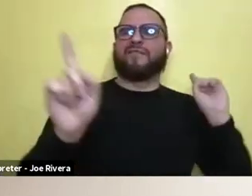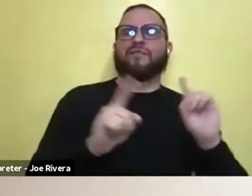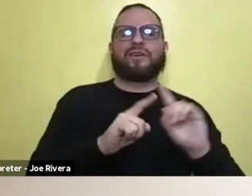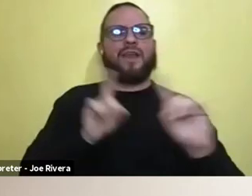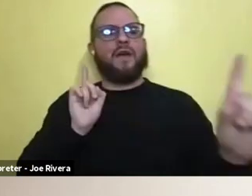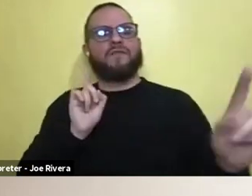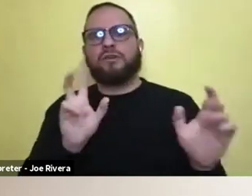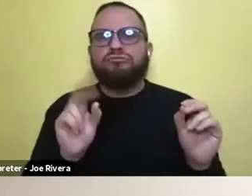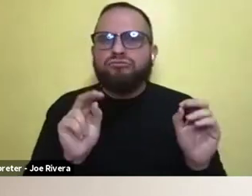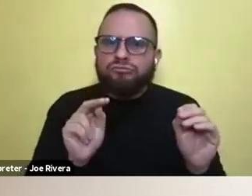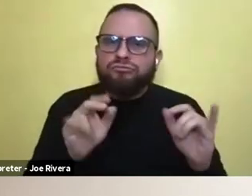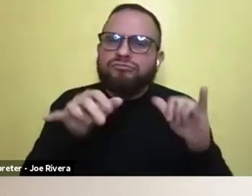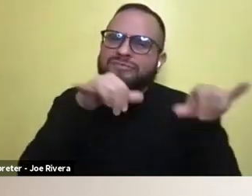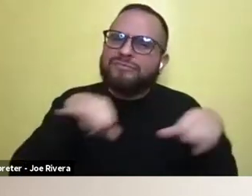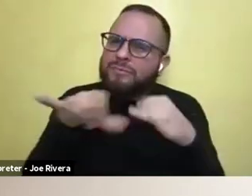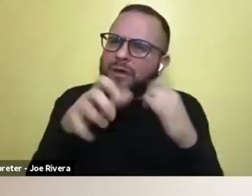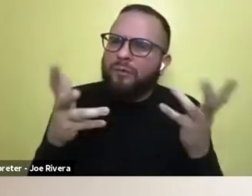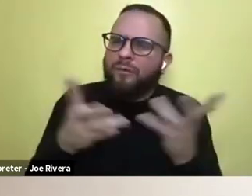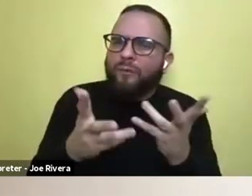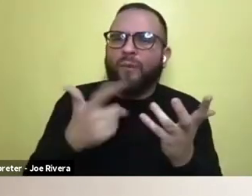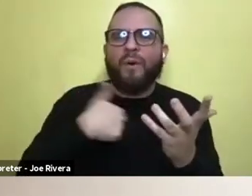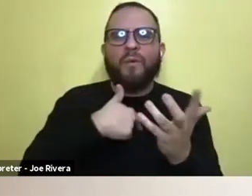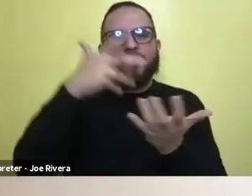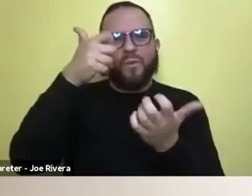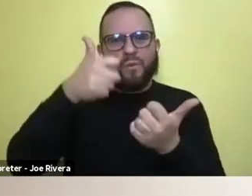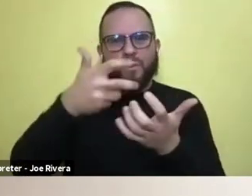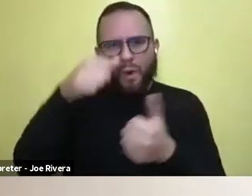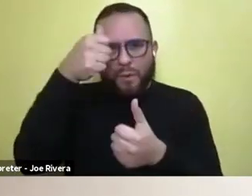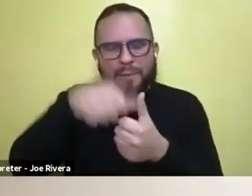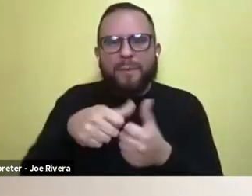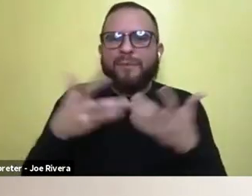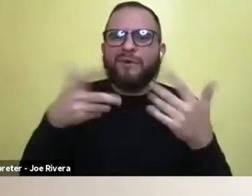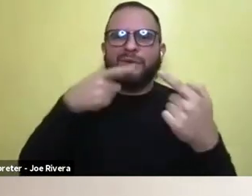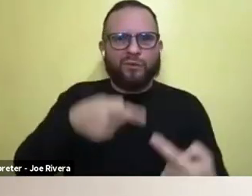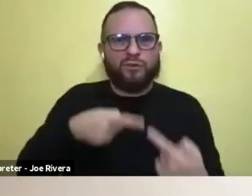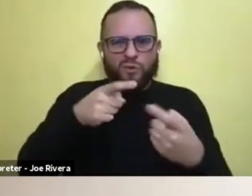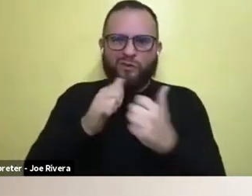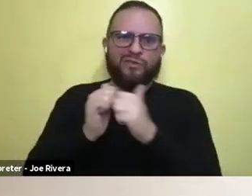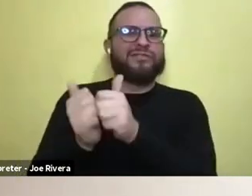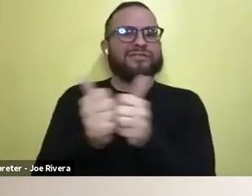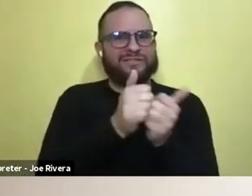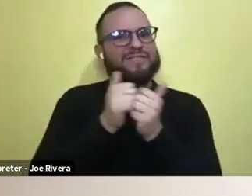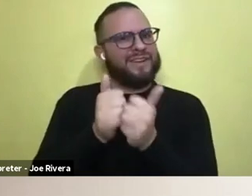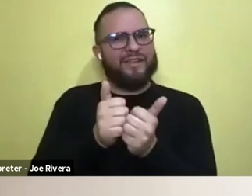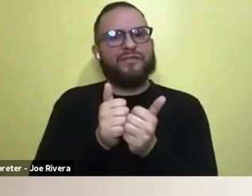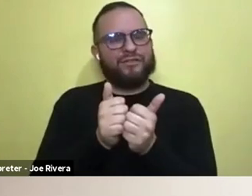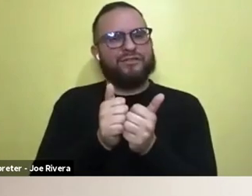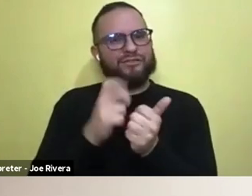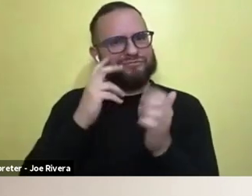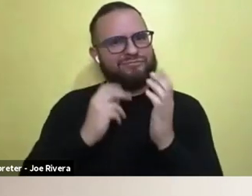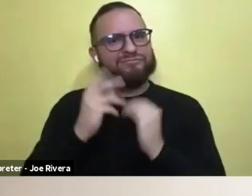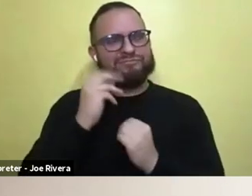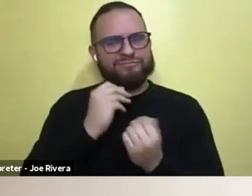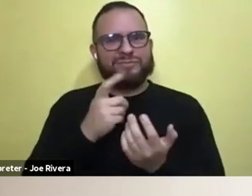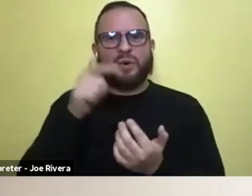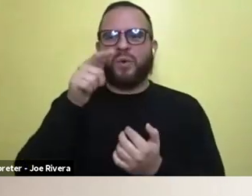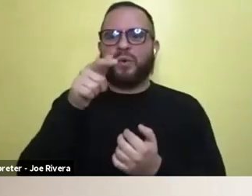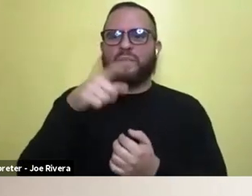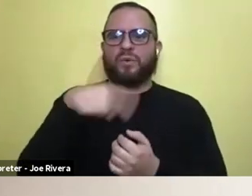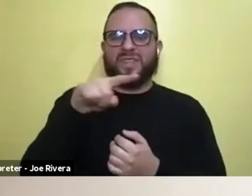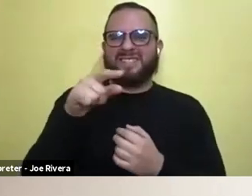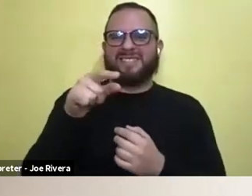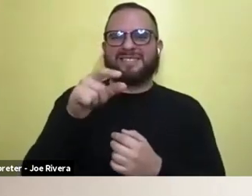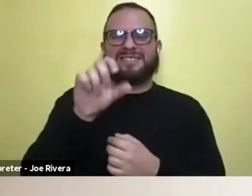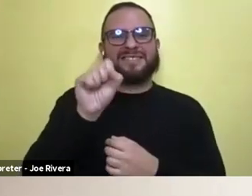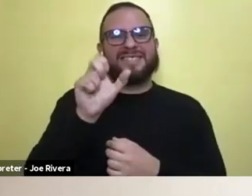that we're all in this struggle together. And that's definitely a theme that runs through the series and these characters that they all kind of have to lean on each